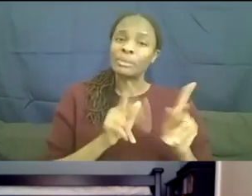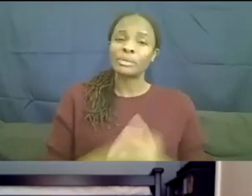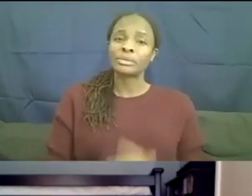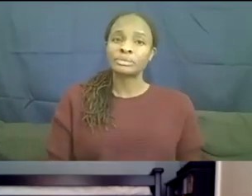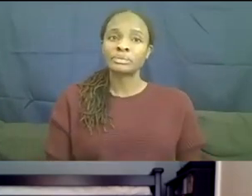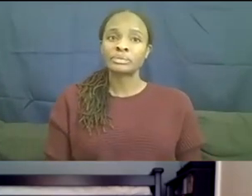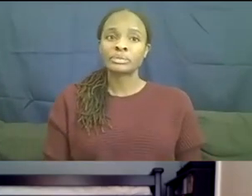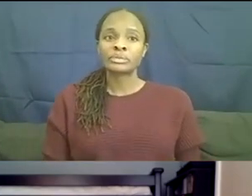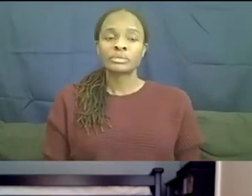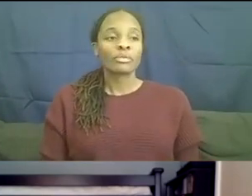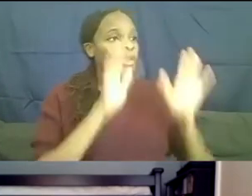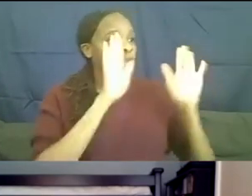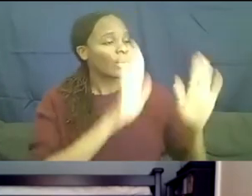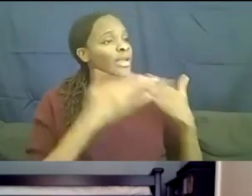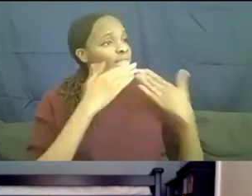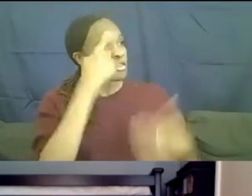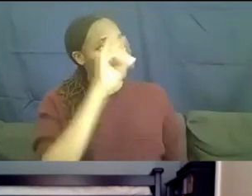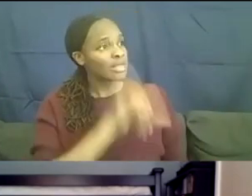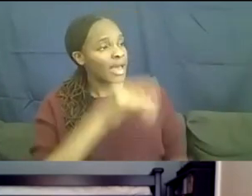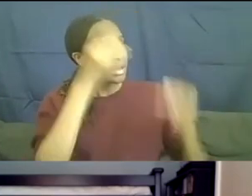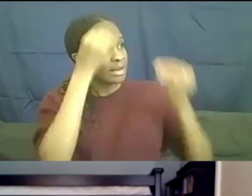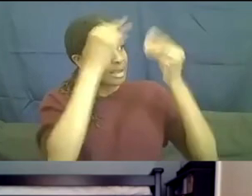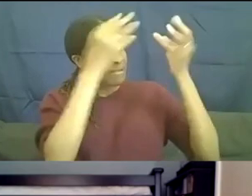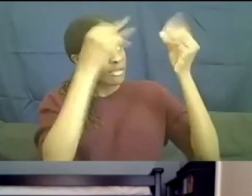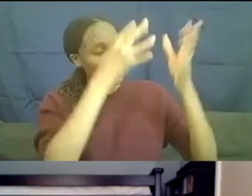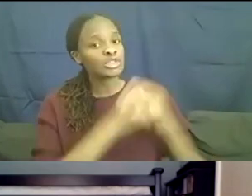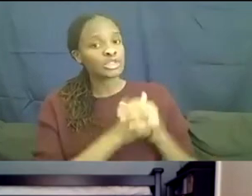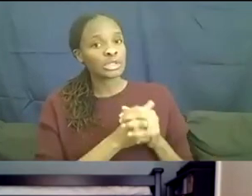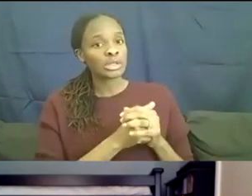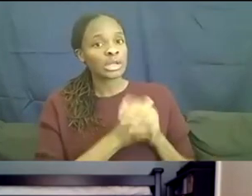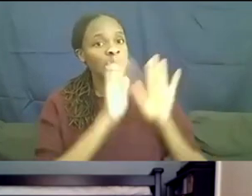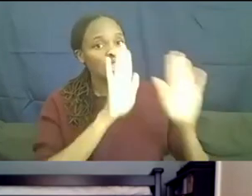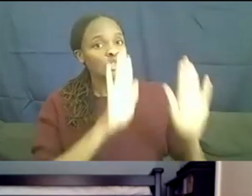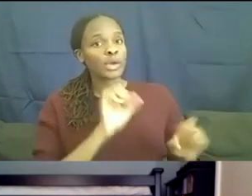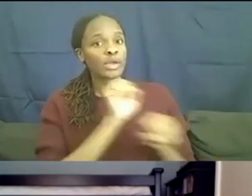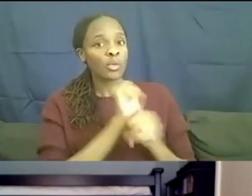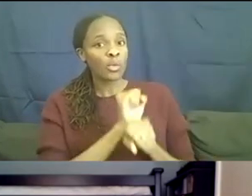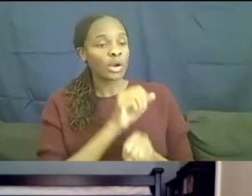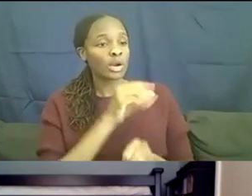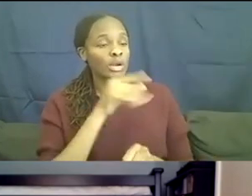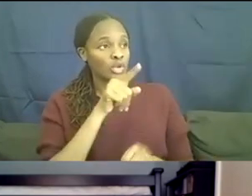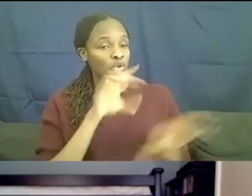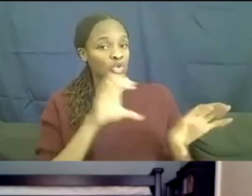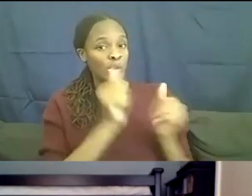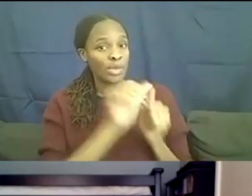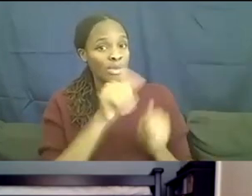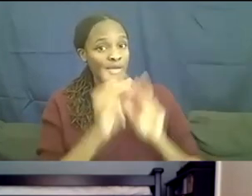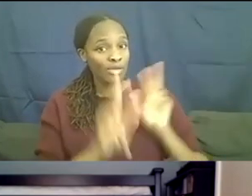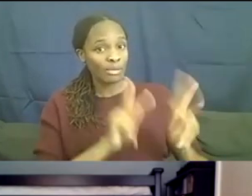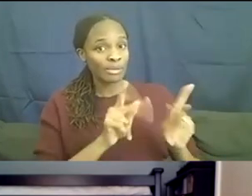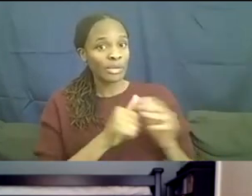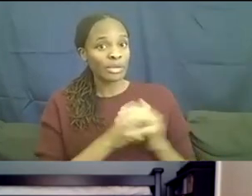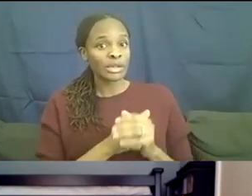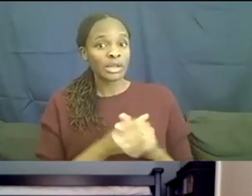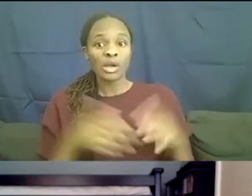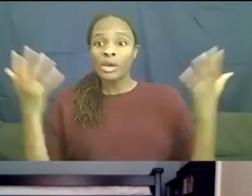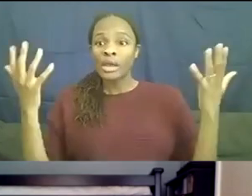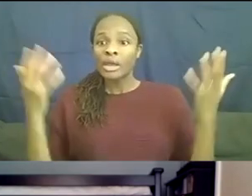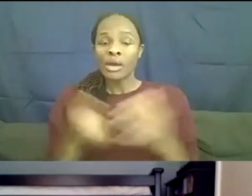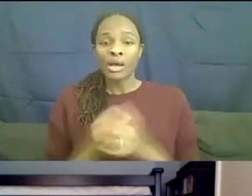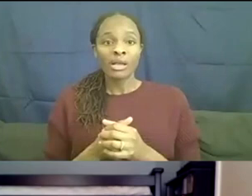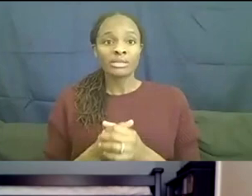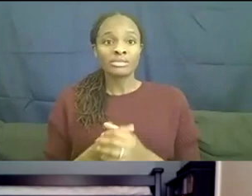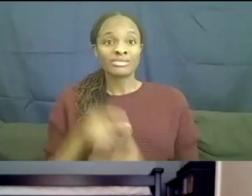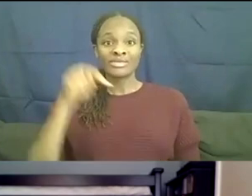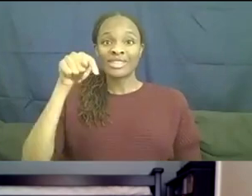Great. Well, thank you for that information. It's great, the work that you and the others are doing. All right. Well, this is